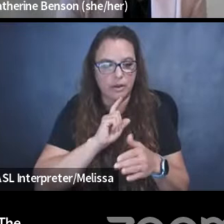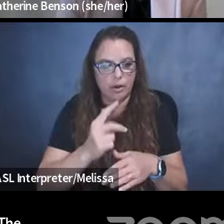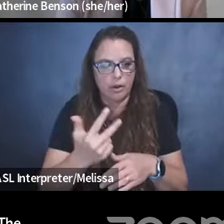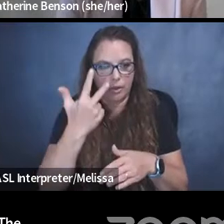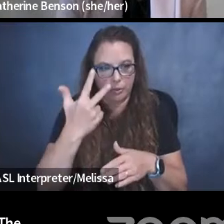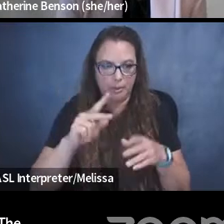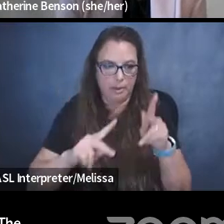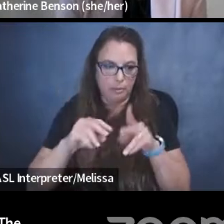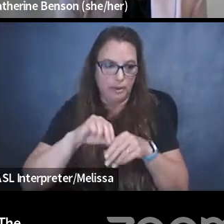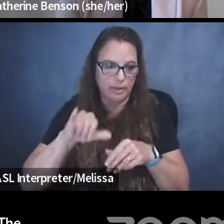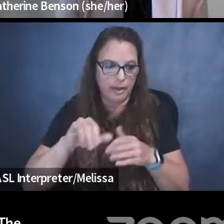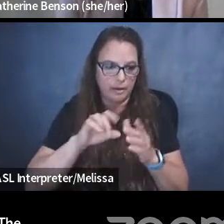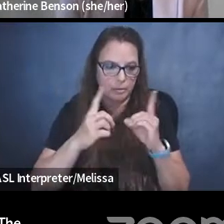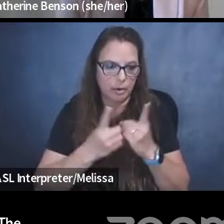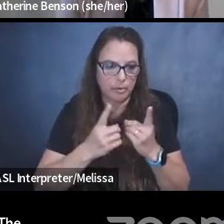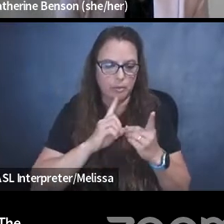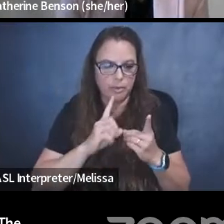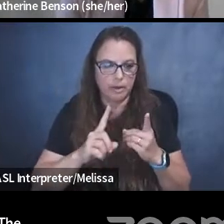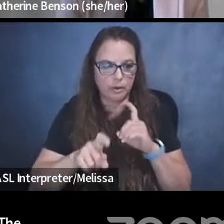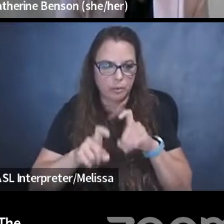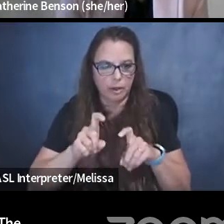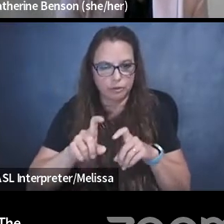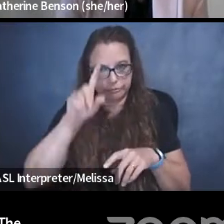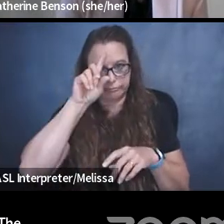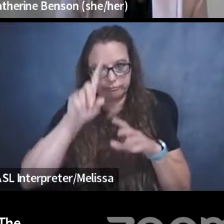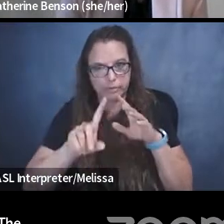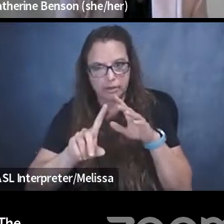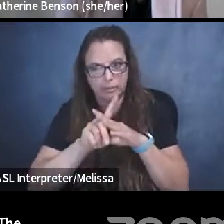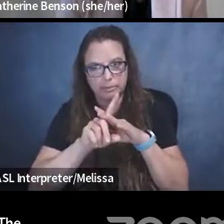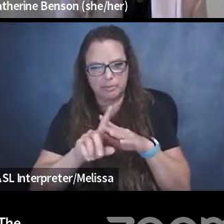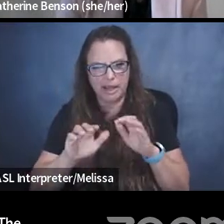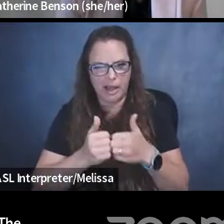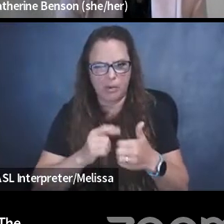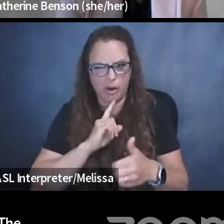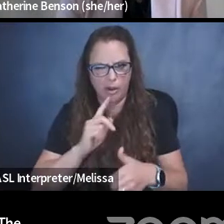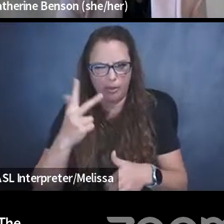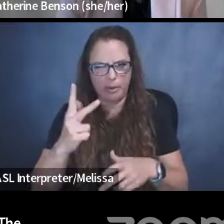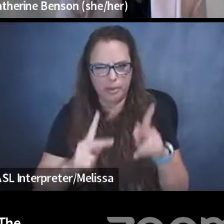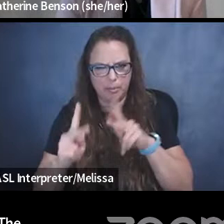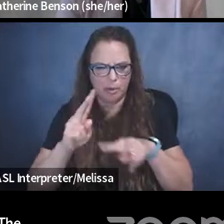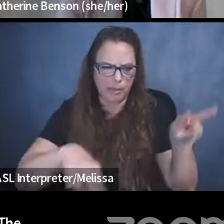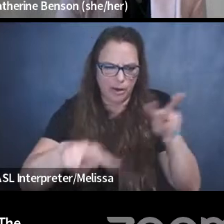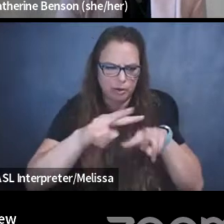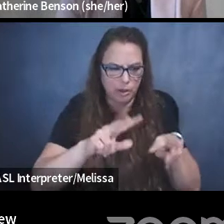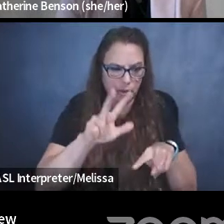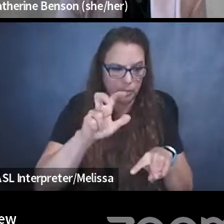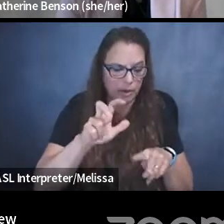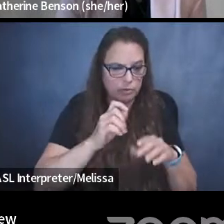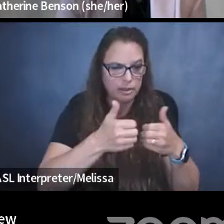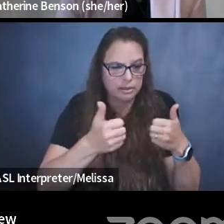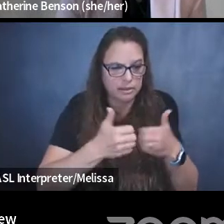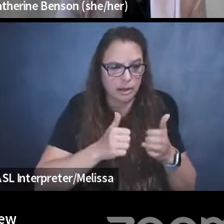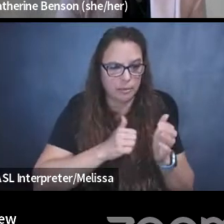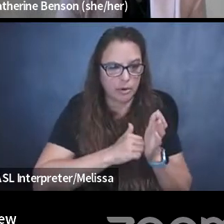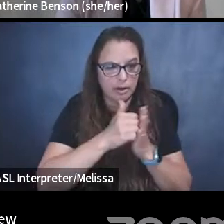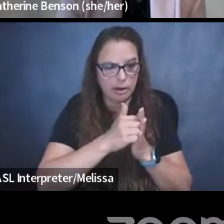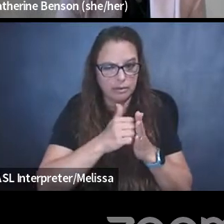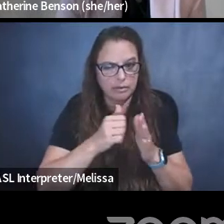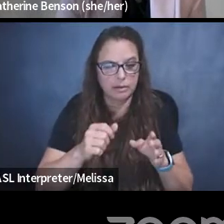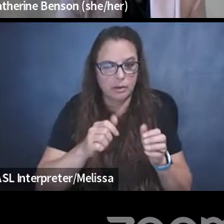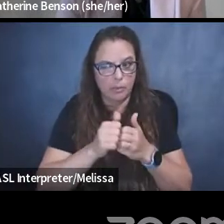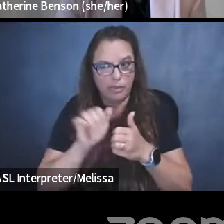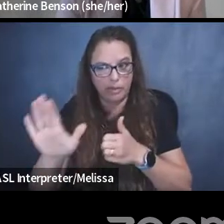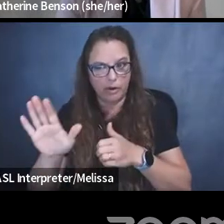department. And the question arises, how are three, three people going to monitor 300 separate accounts among their other duties? They